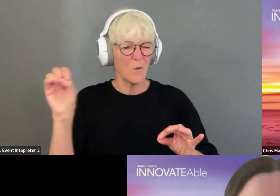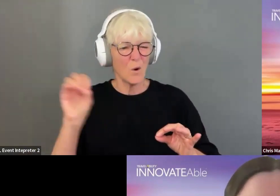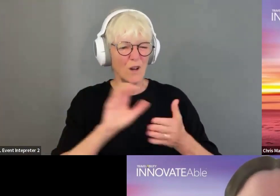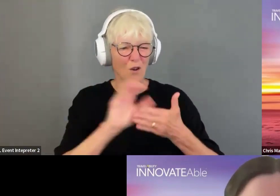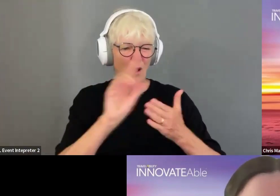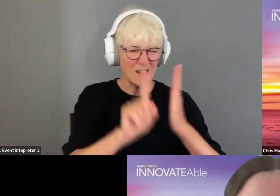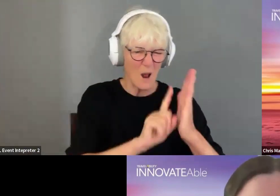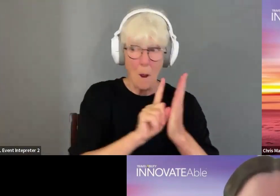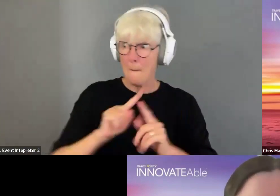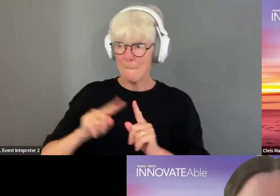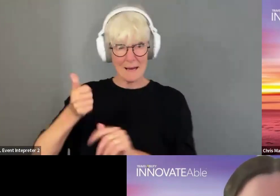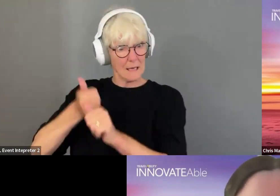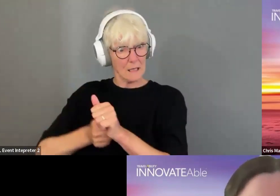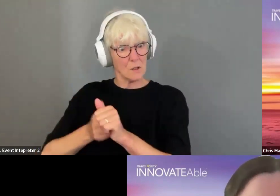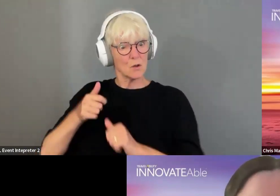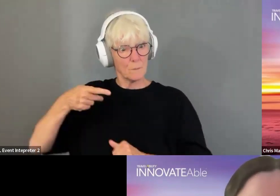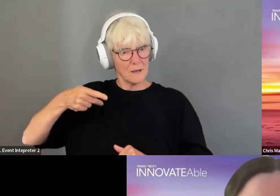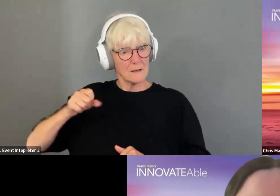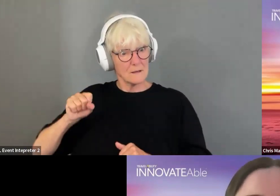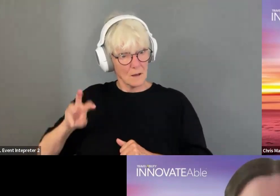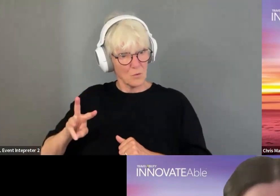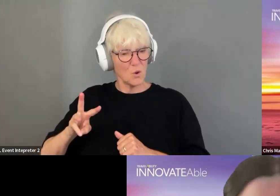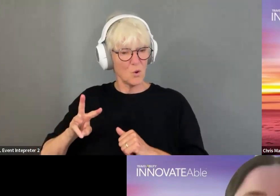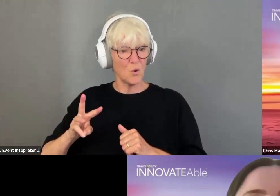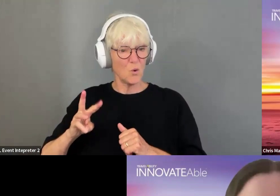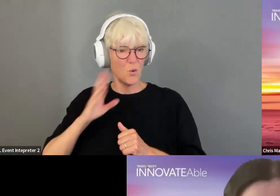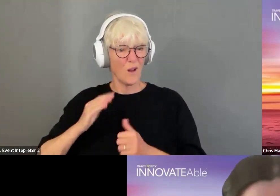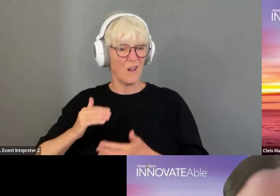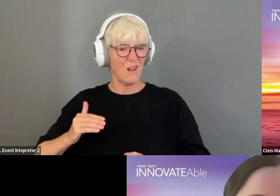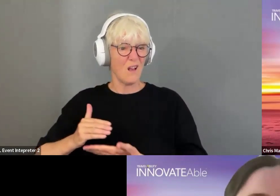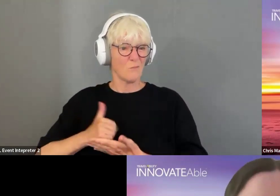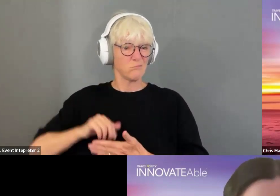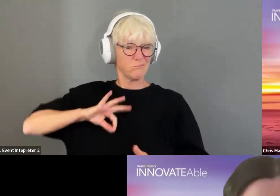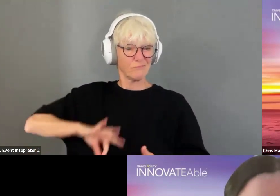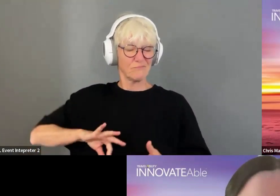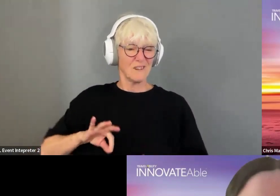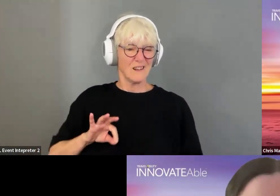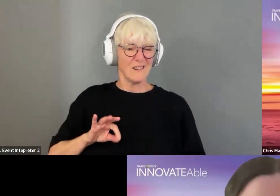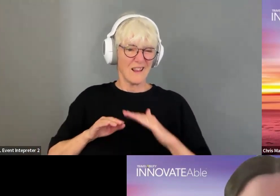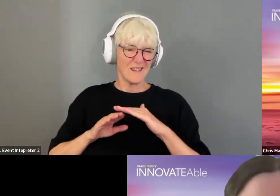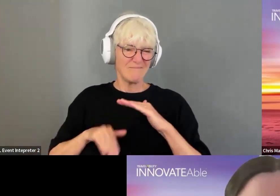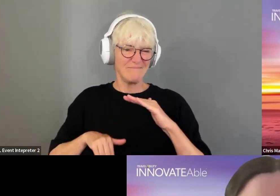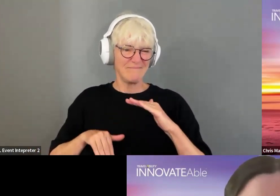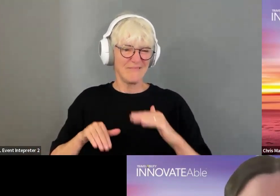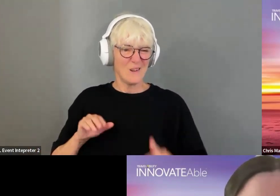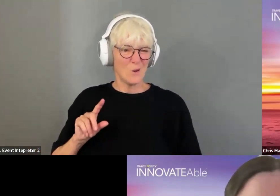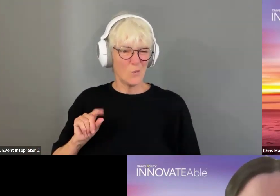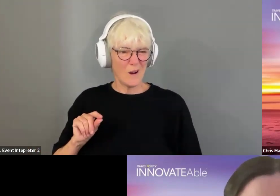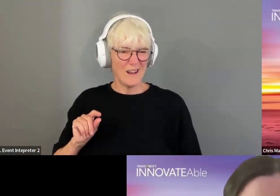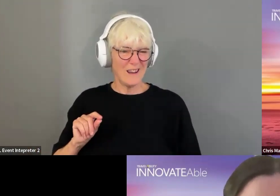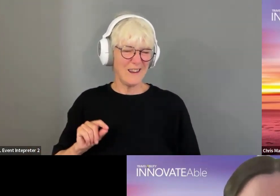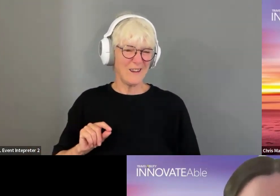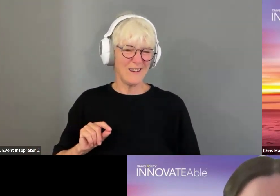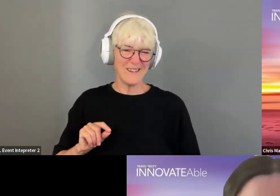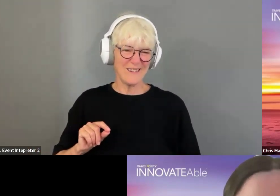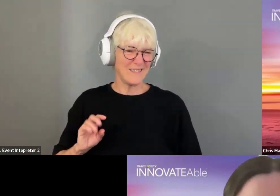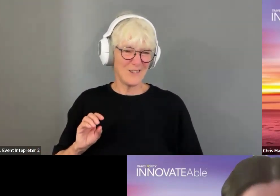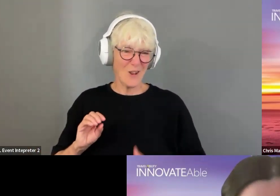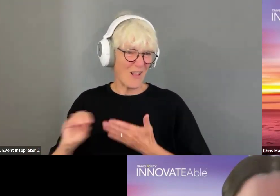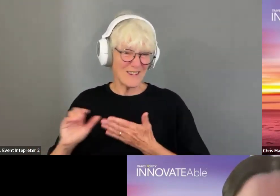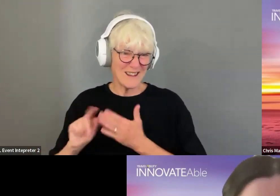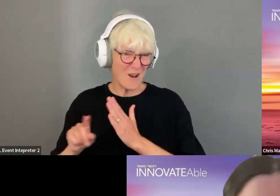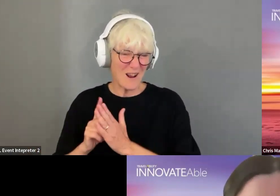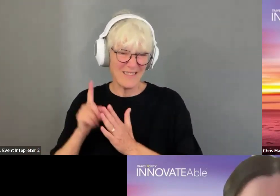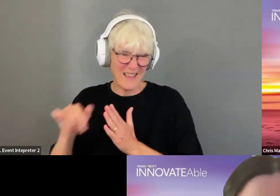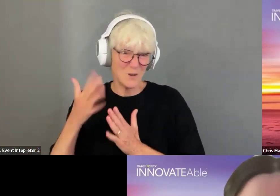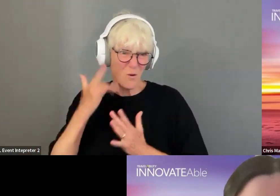themselves are making like less than half that, or maybe half that at best. Um, I think it's why there's a massive shortage for those